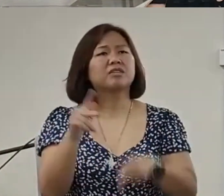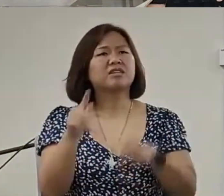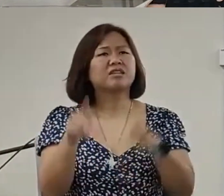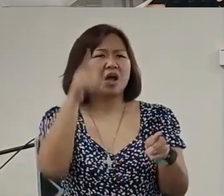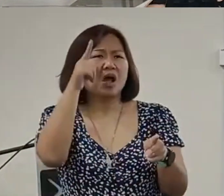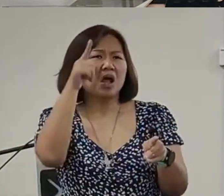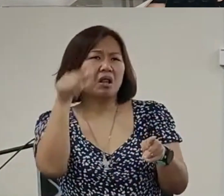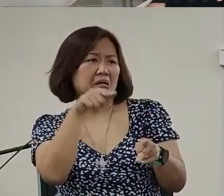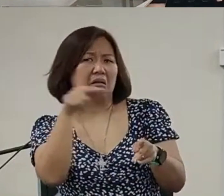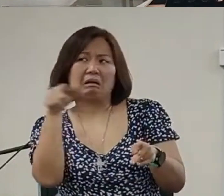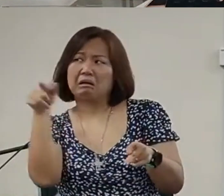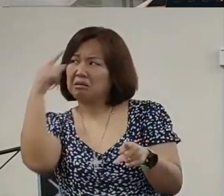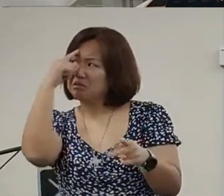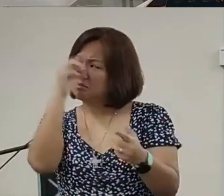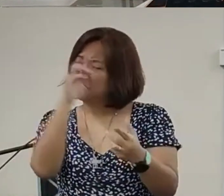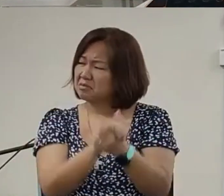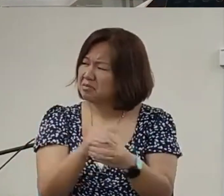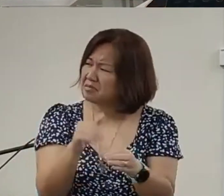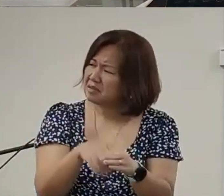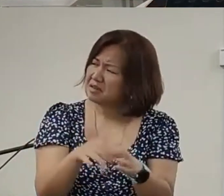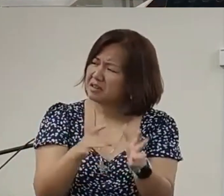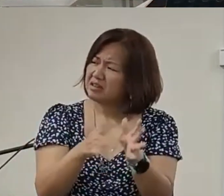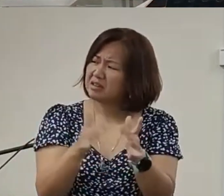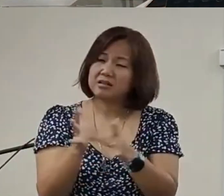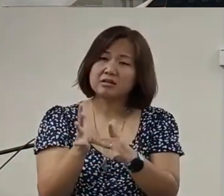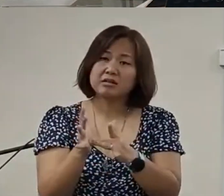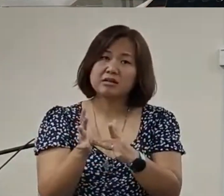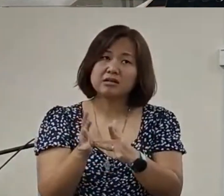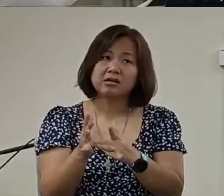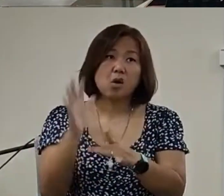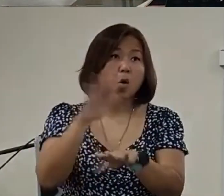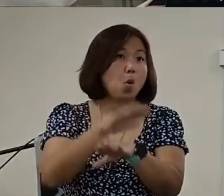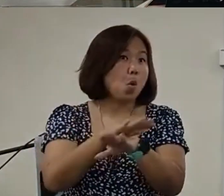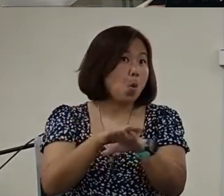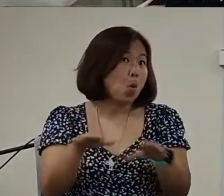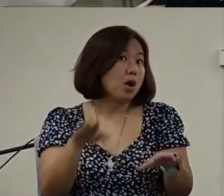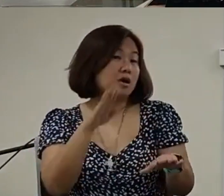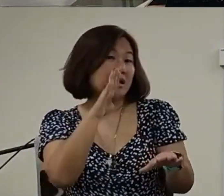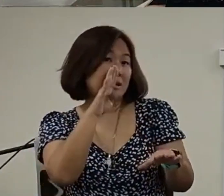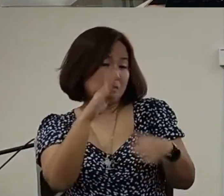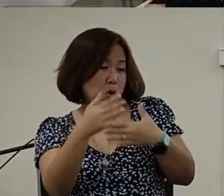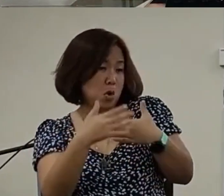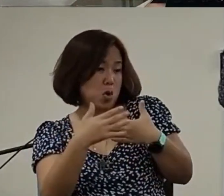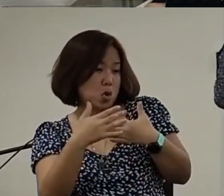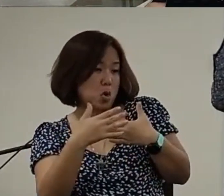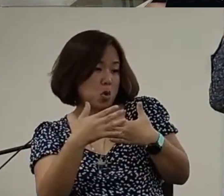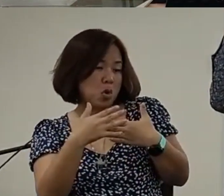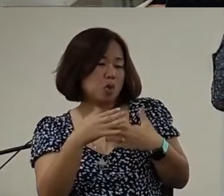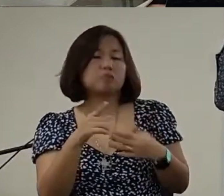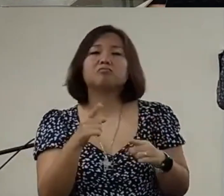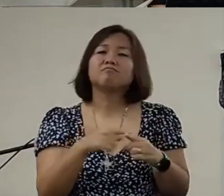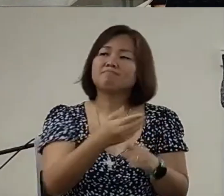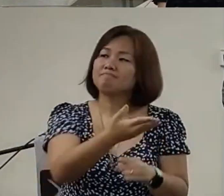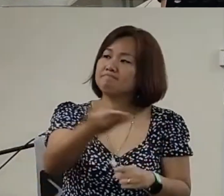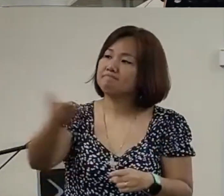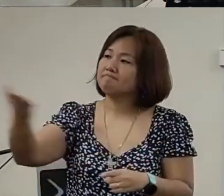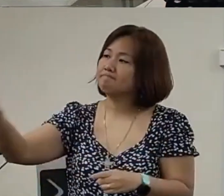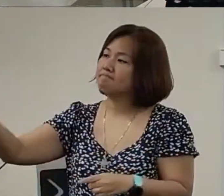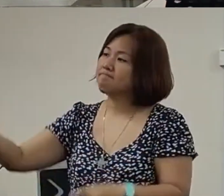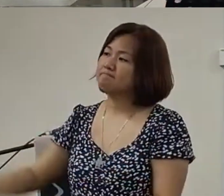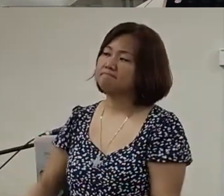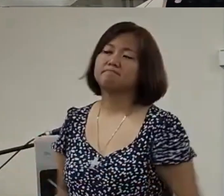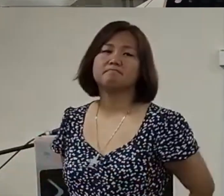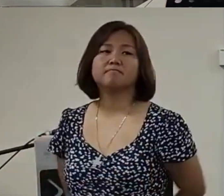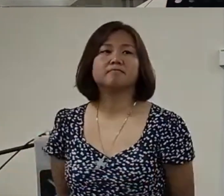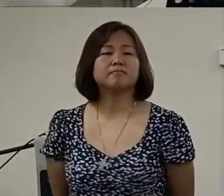so fearfulthey will notbe drawnto youare youfollowingguysare youfollowing